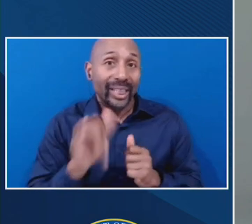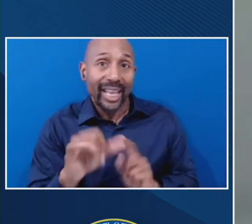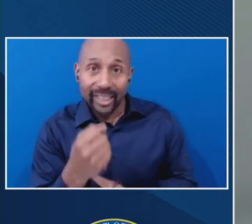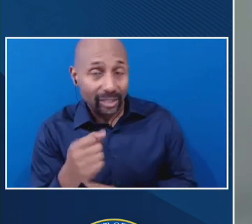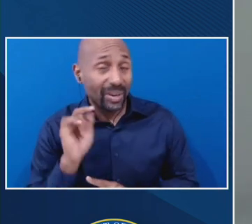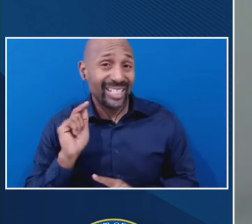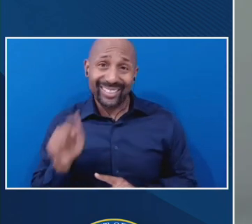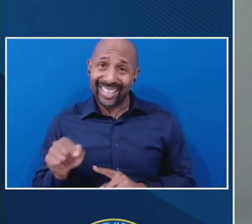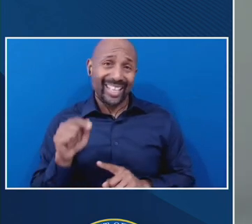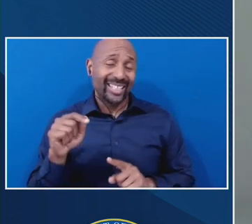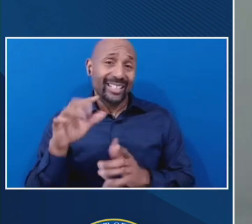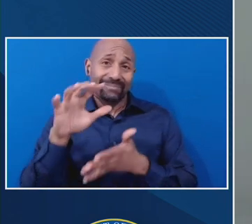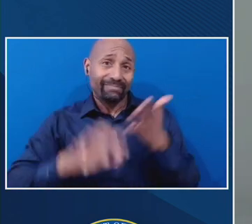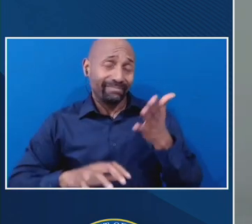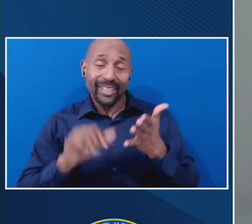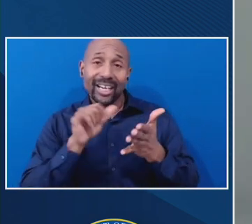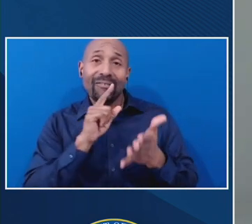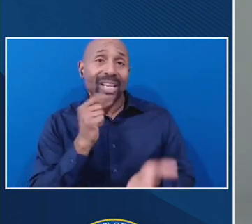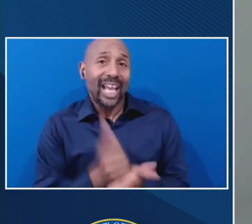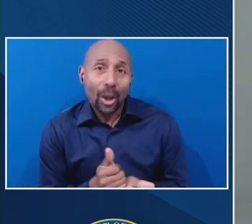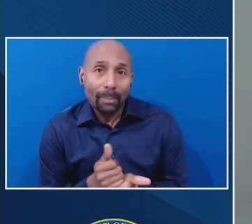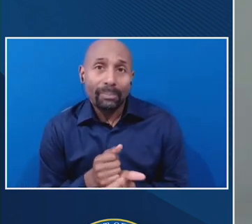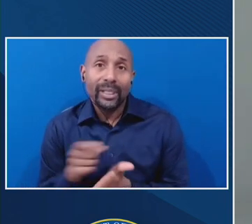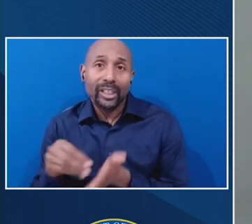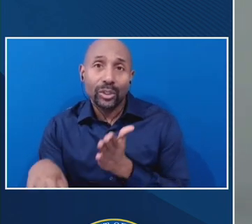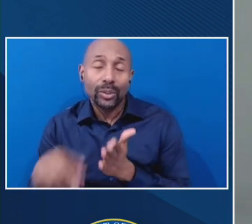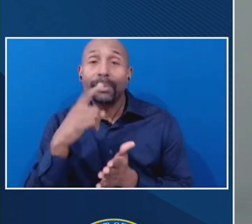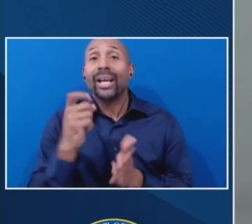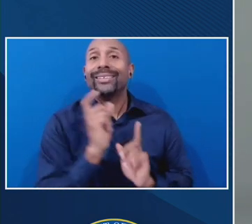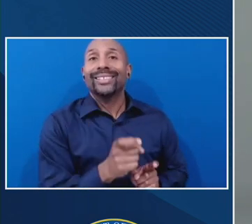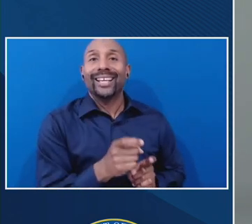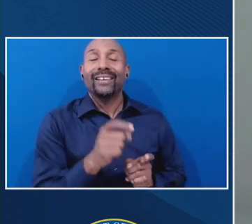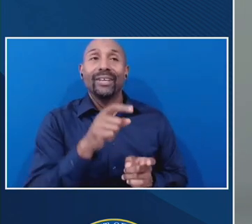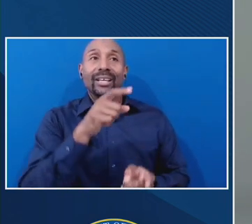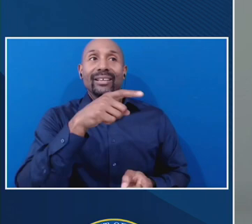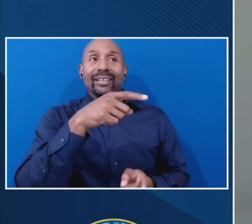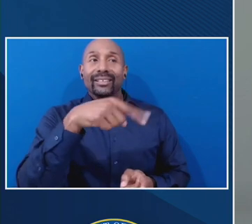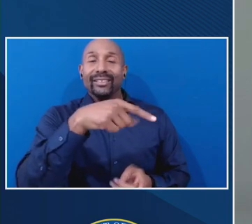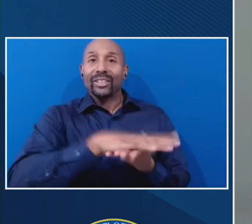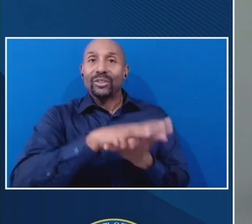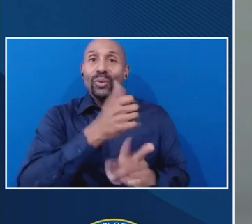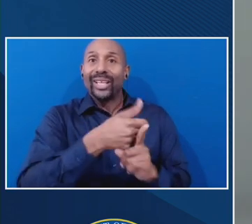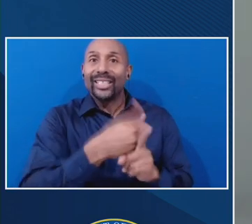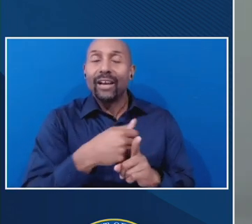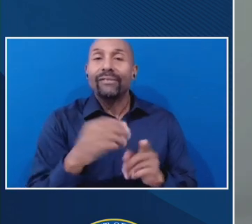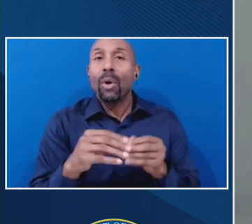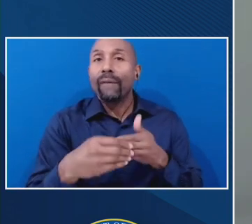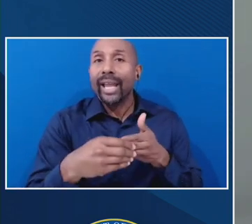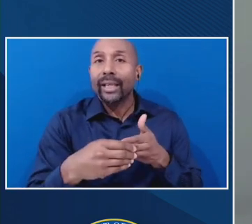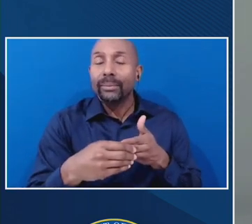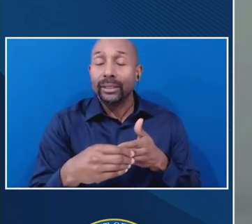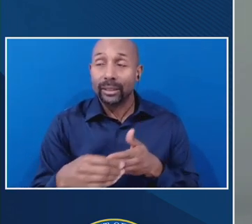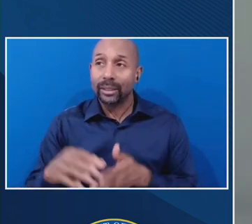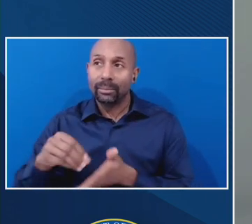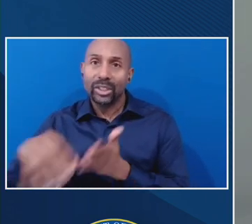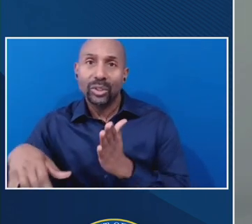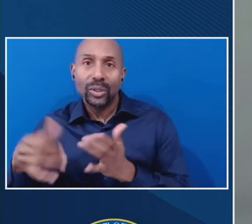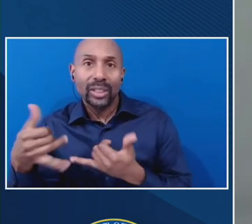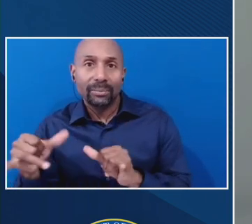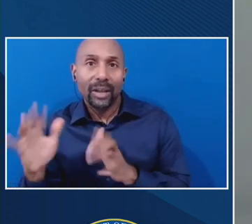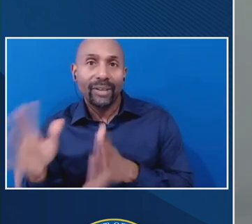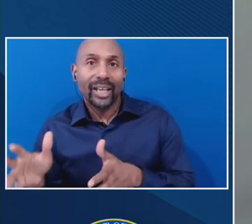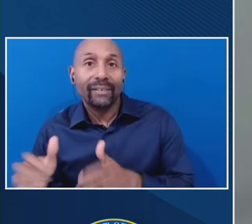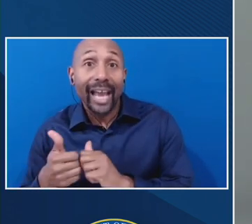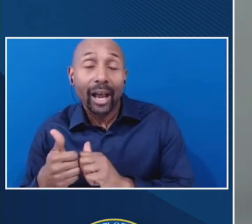since it's giving the school to discretion, um, you know, we still have the problem of students who would, uh, be in worse positions, lose their